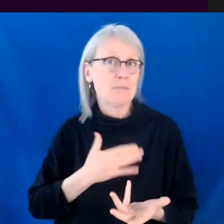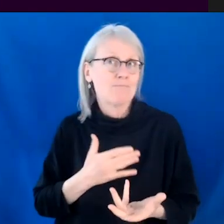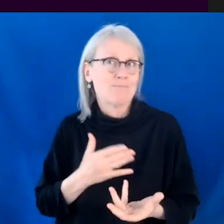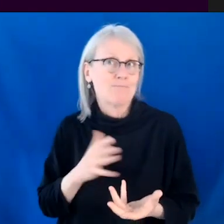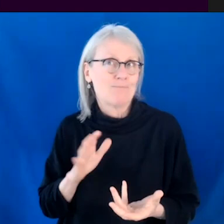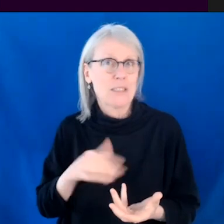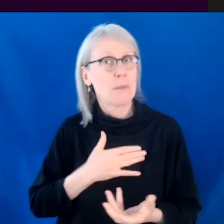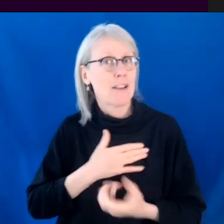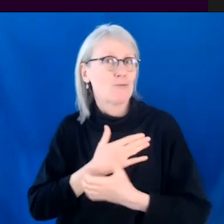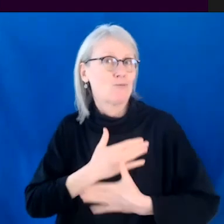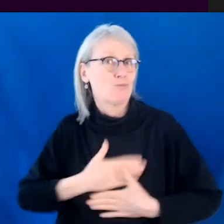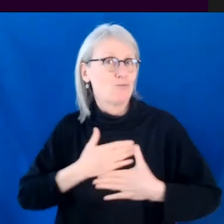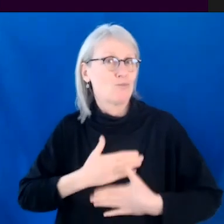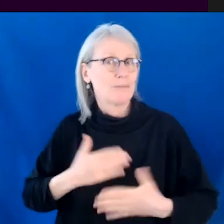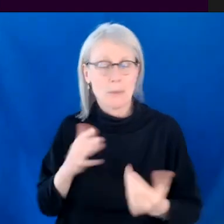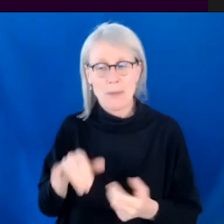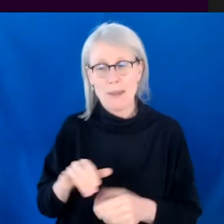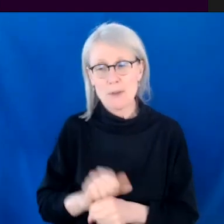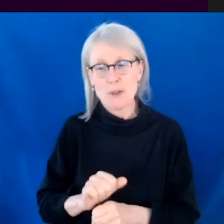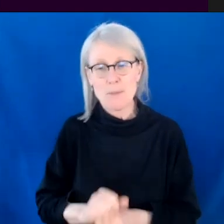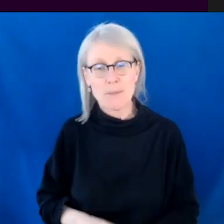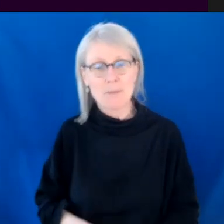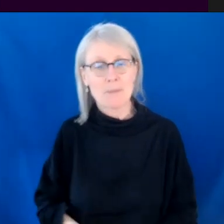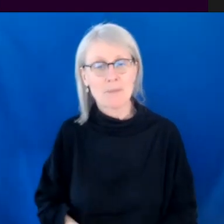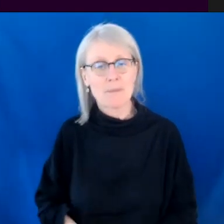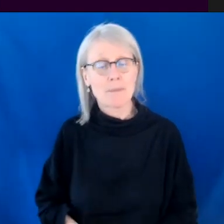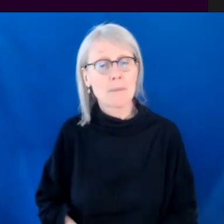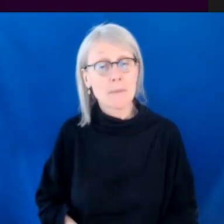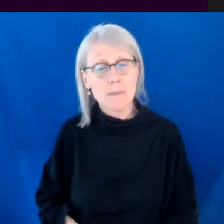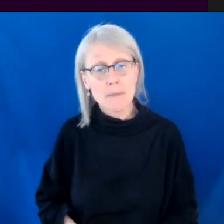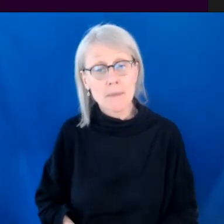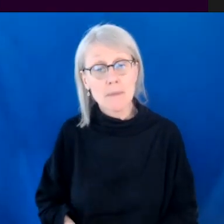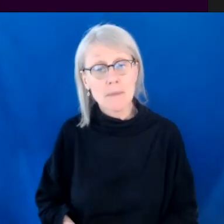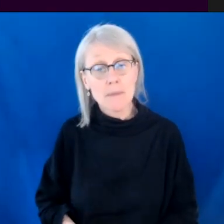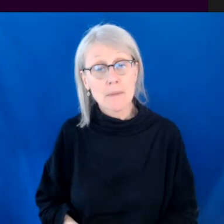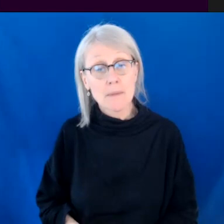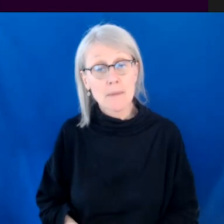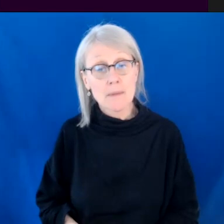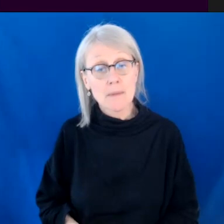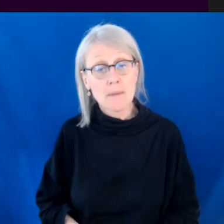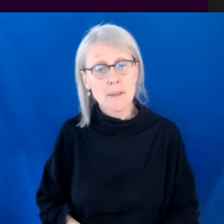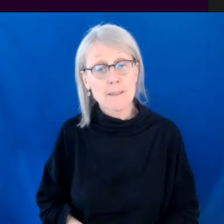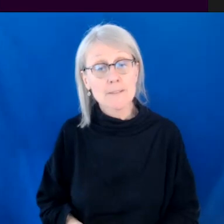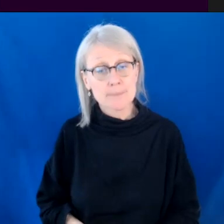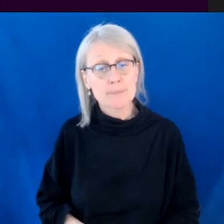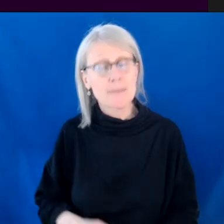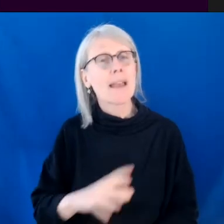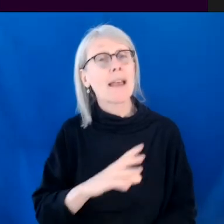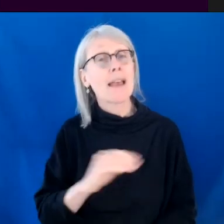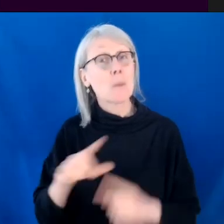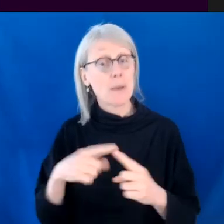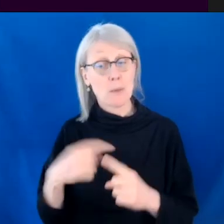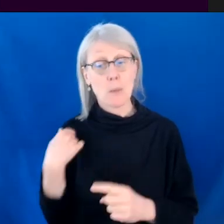And also I think there's something kind of, um, there's like a magic in writing